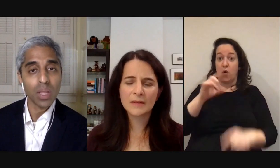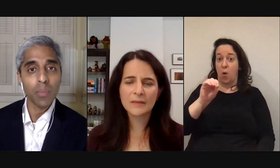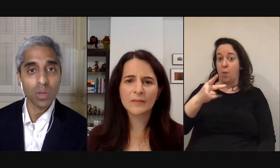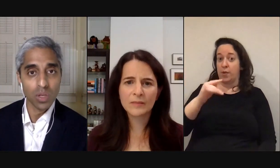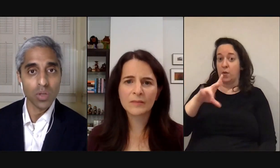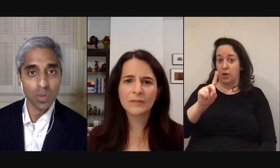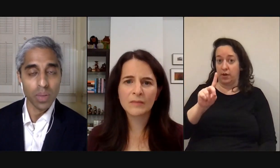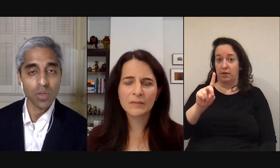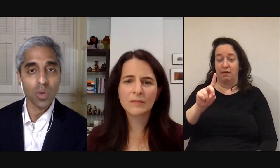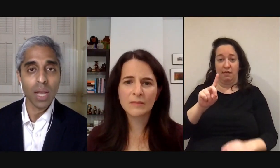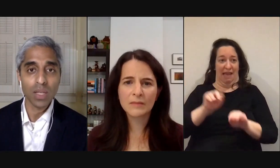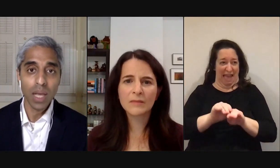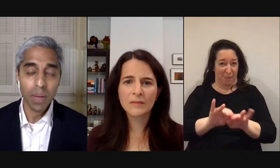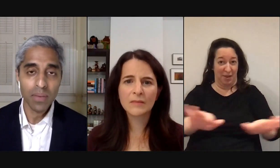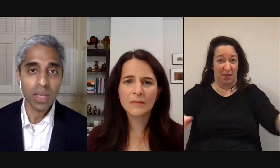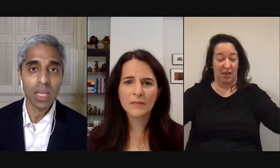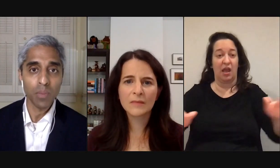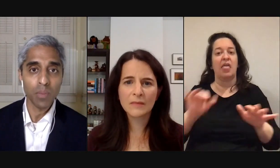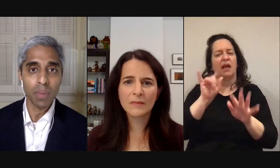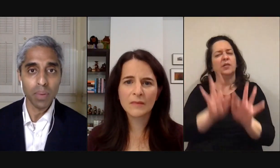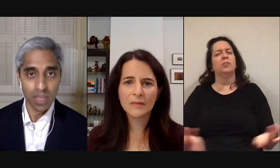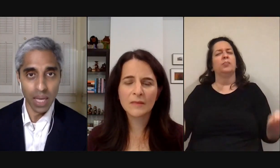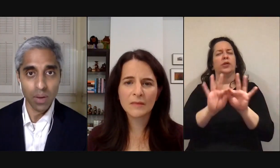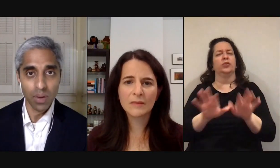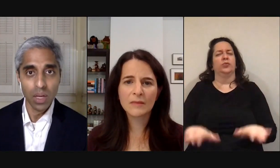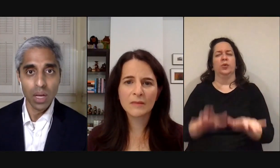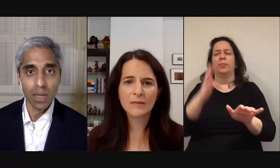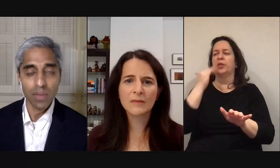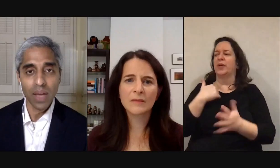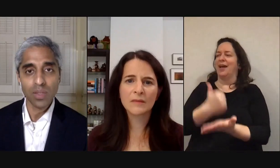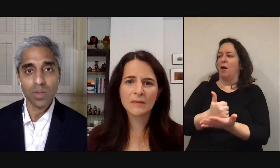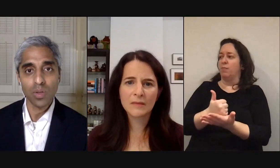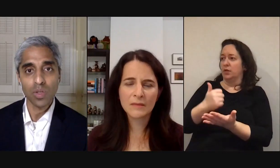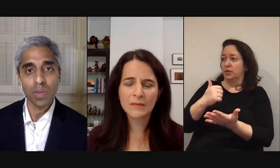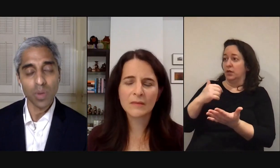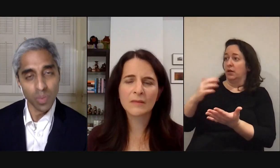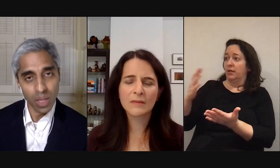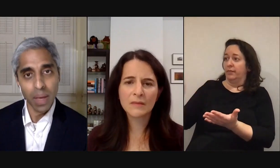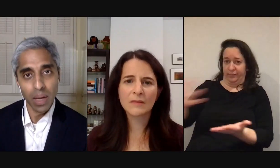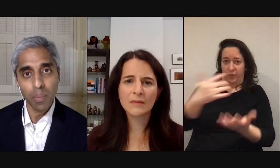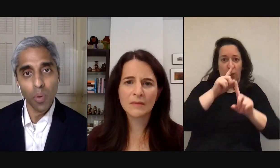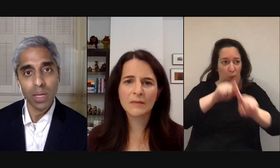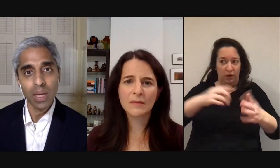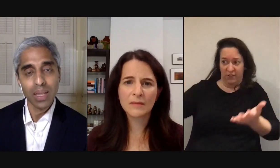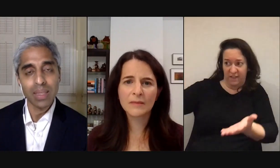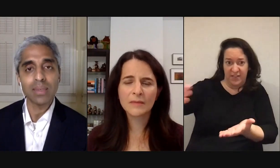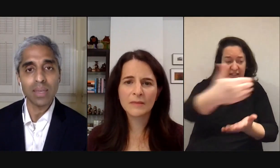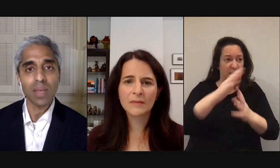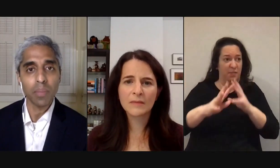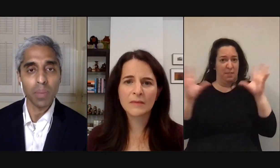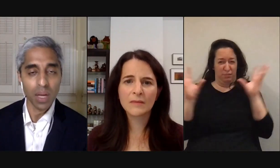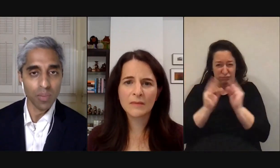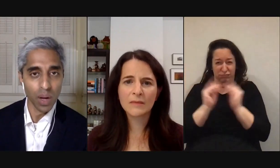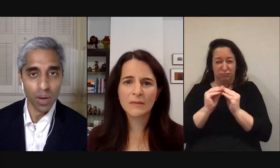that's really important to do because you can actually help convene and bring people together to fashion solutions but you can really make it a point that